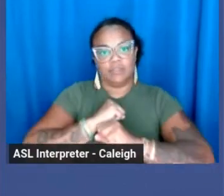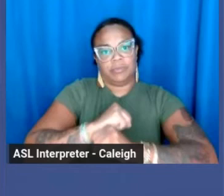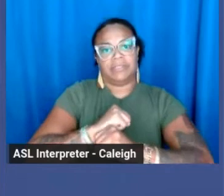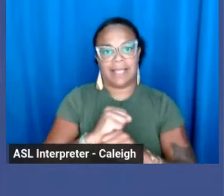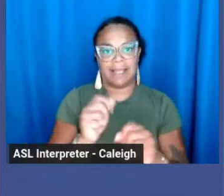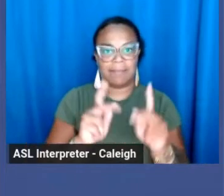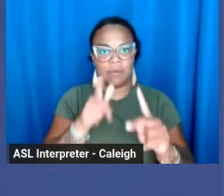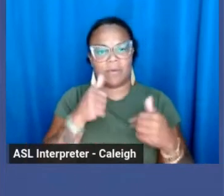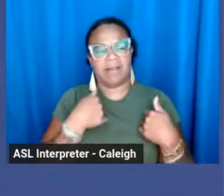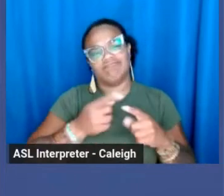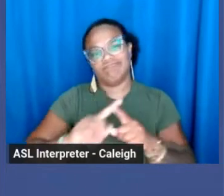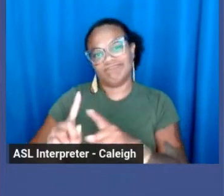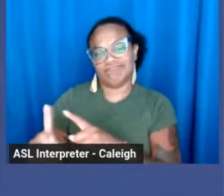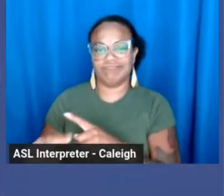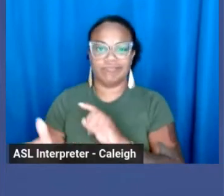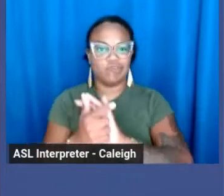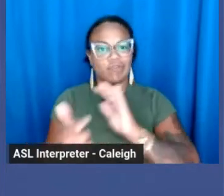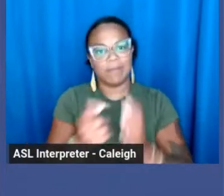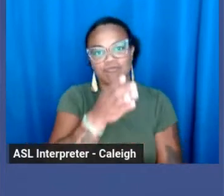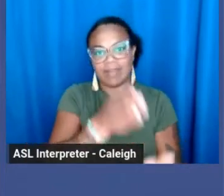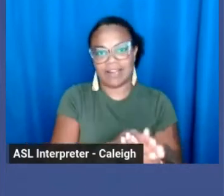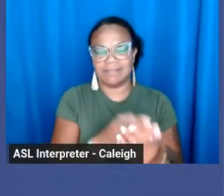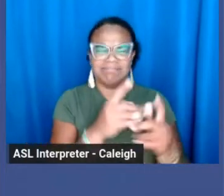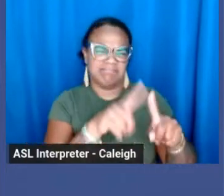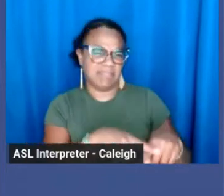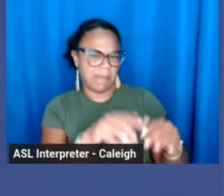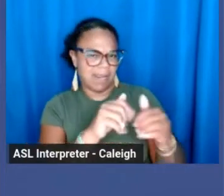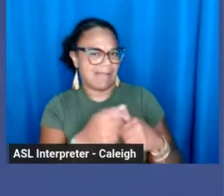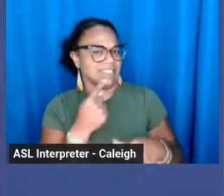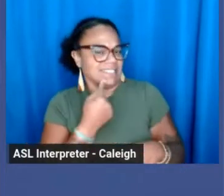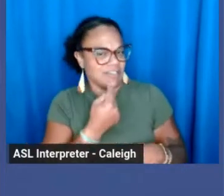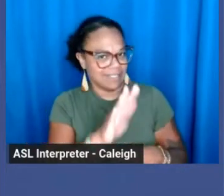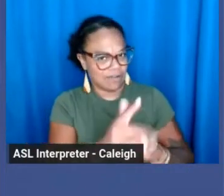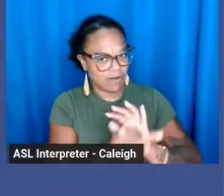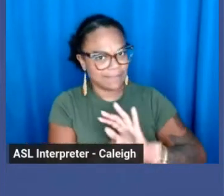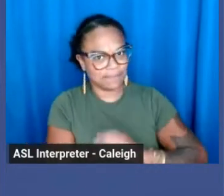records, depending on how severe their crime was.